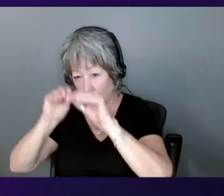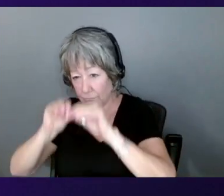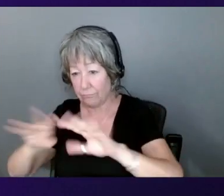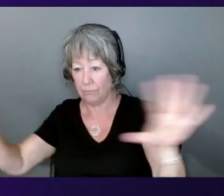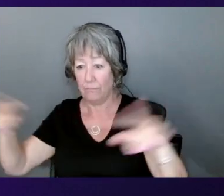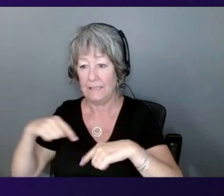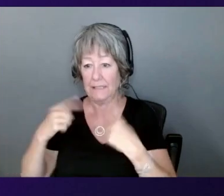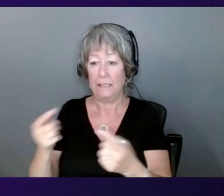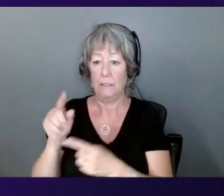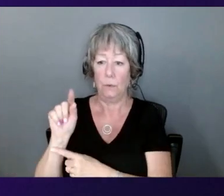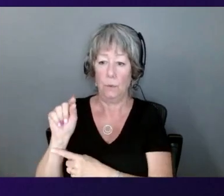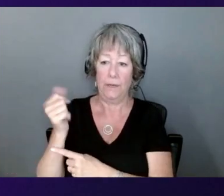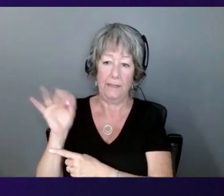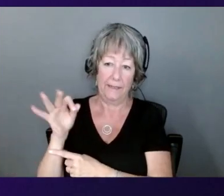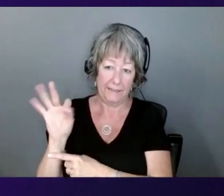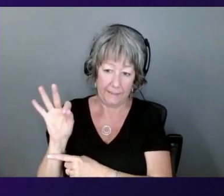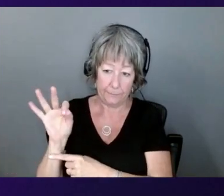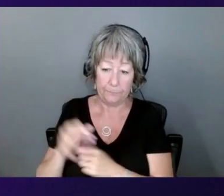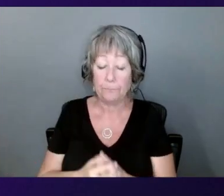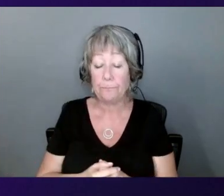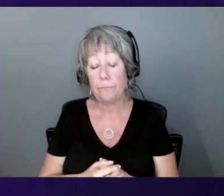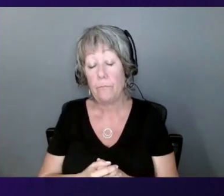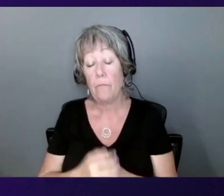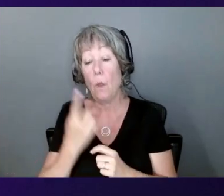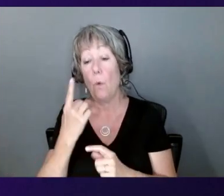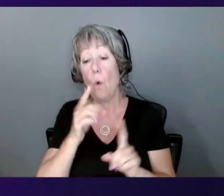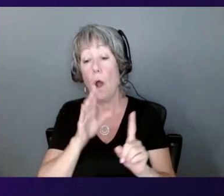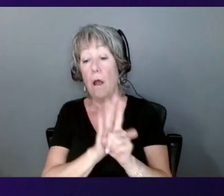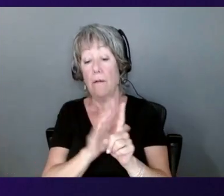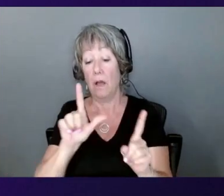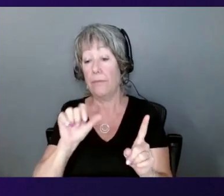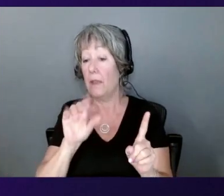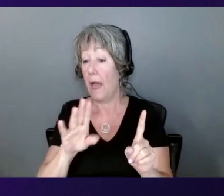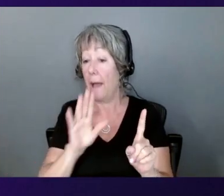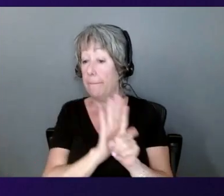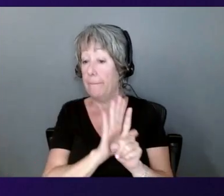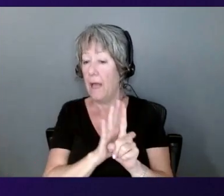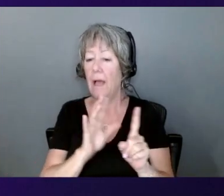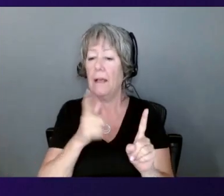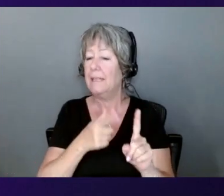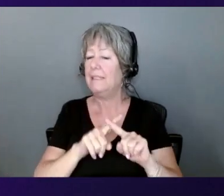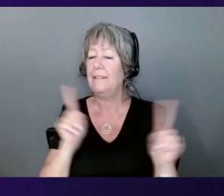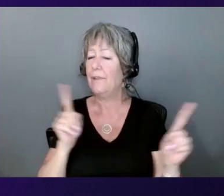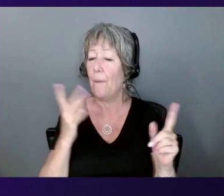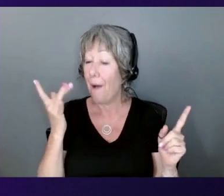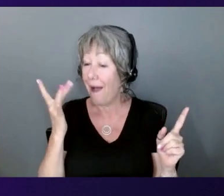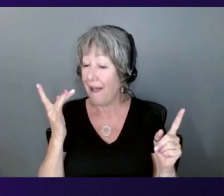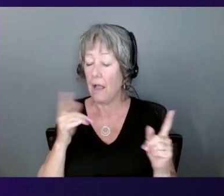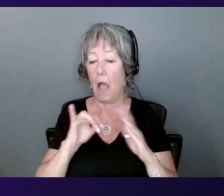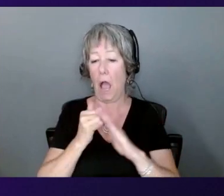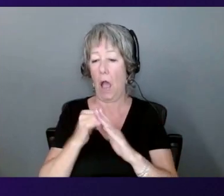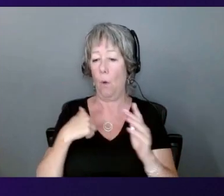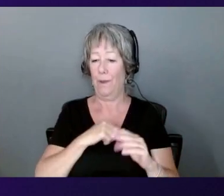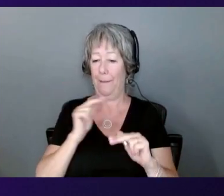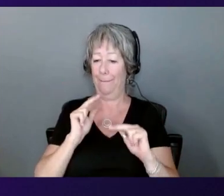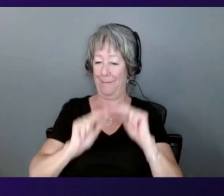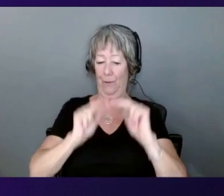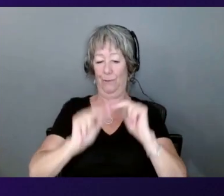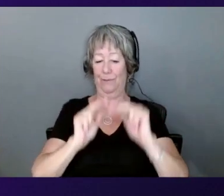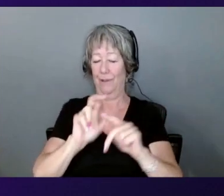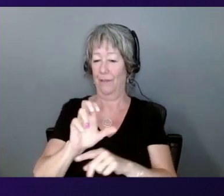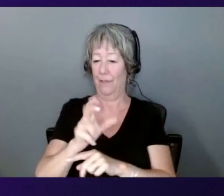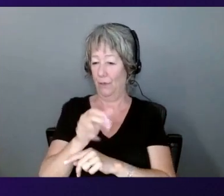Now, one of Annapurna's key differentiators, Nafa, is how we build chips. And since you are at the center of our